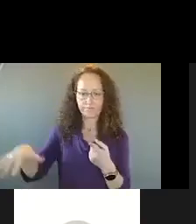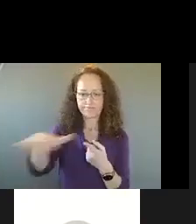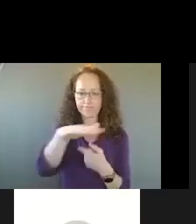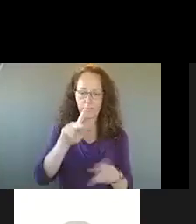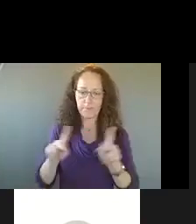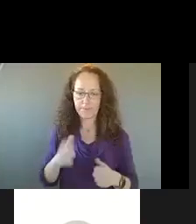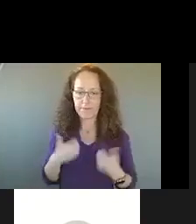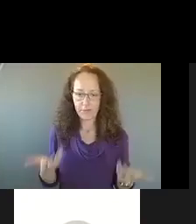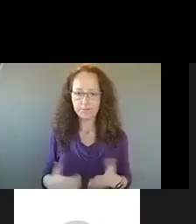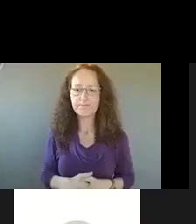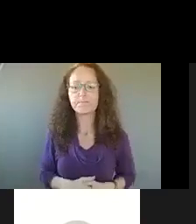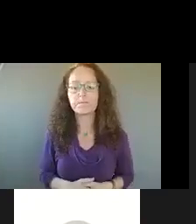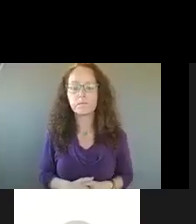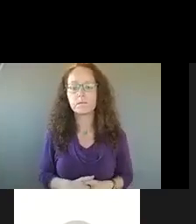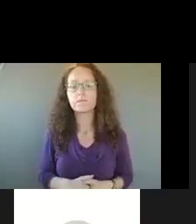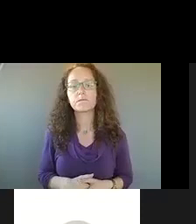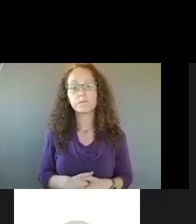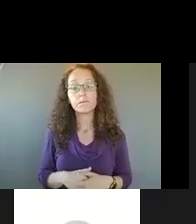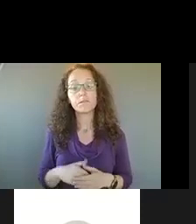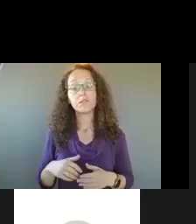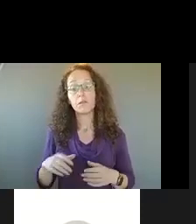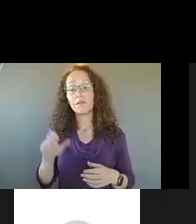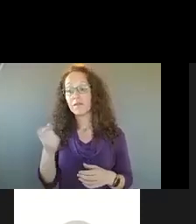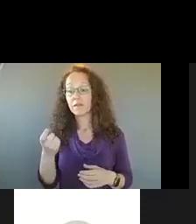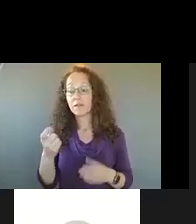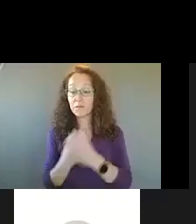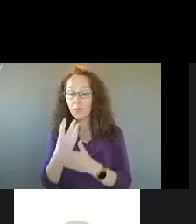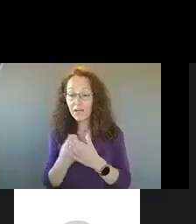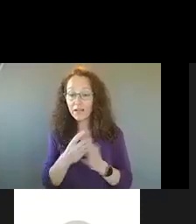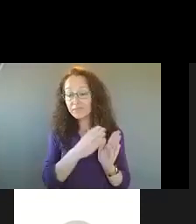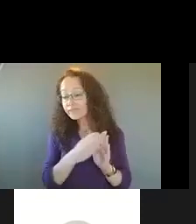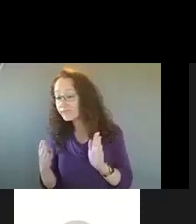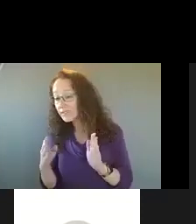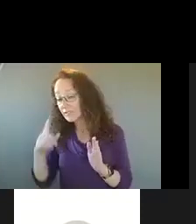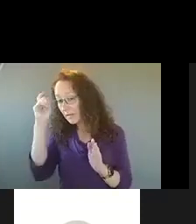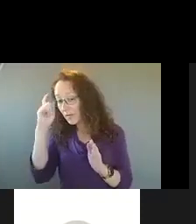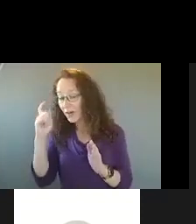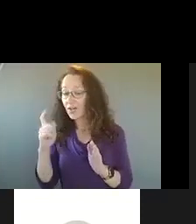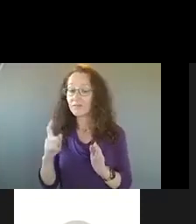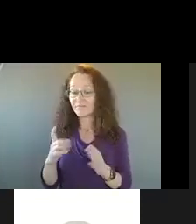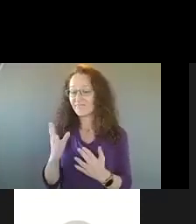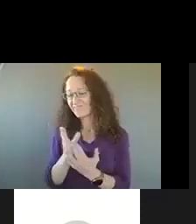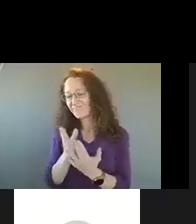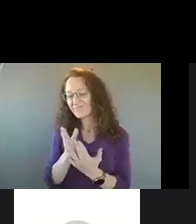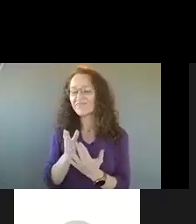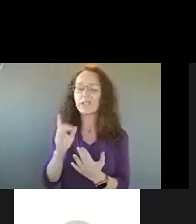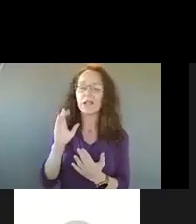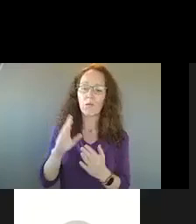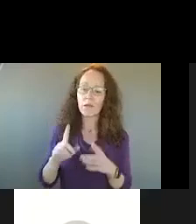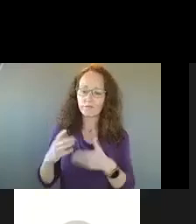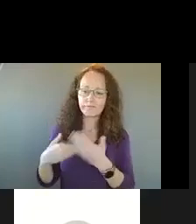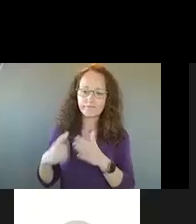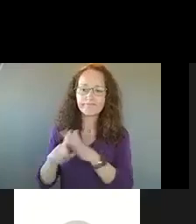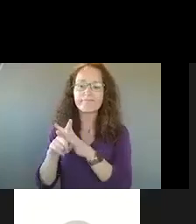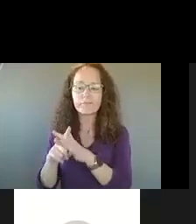into late spring and early summer. So please stay tuned for updates on that. And then the third pillar of this work is